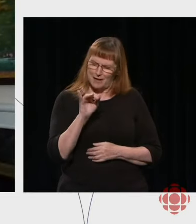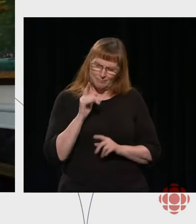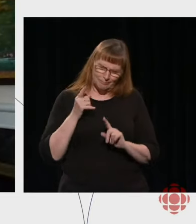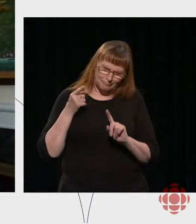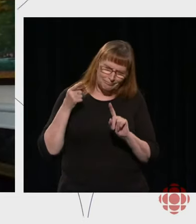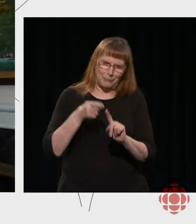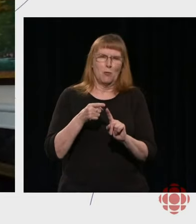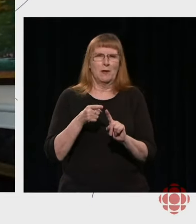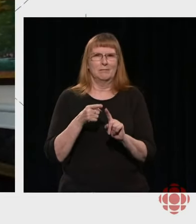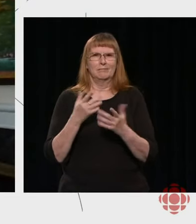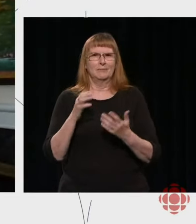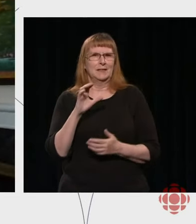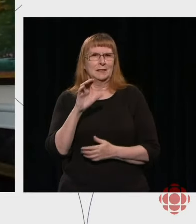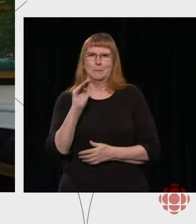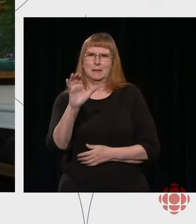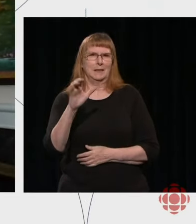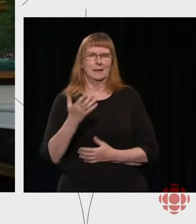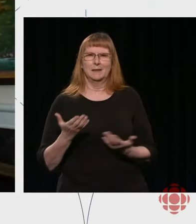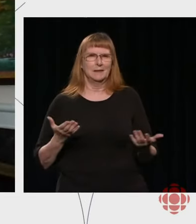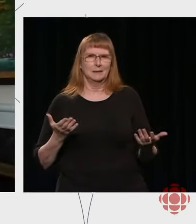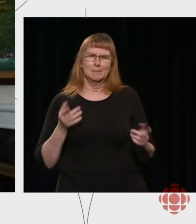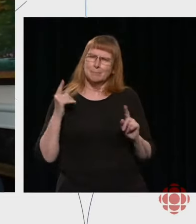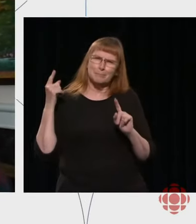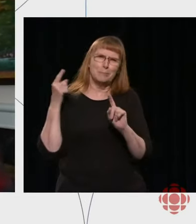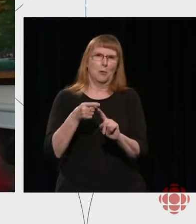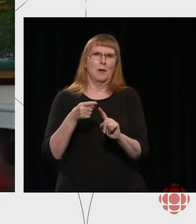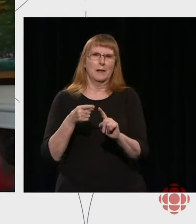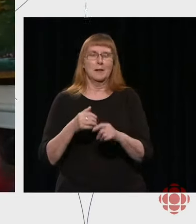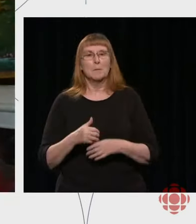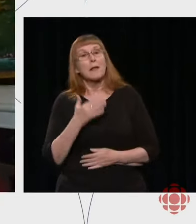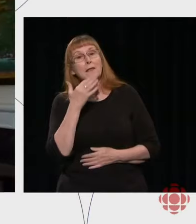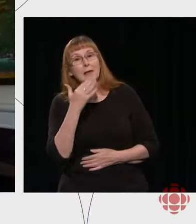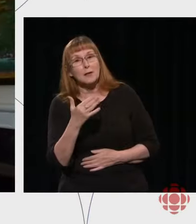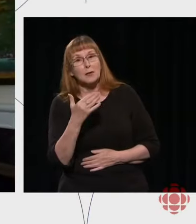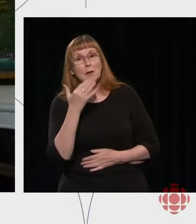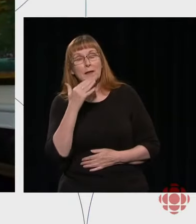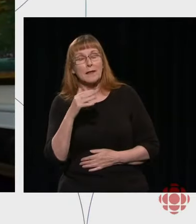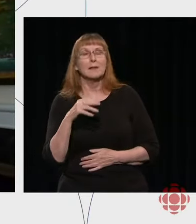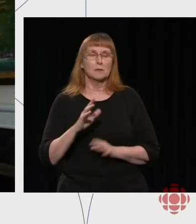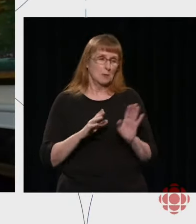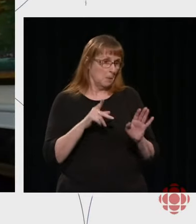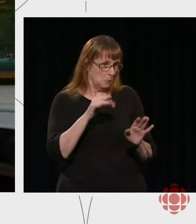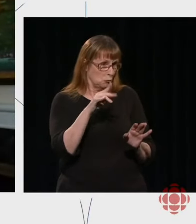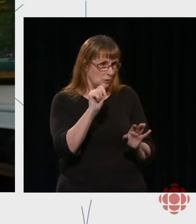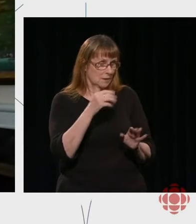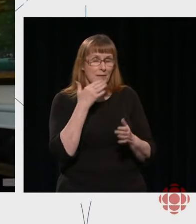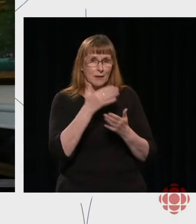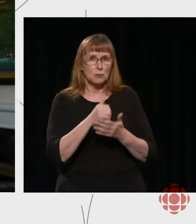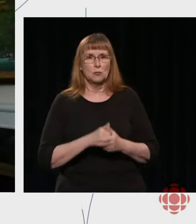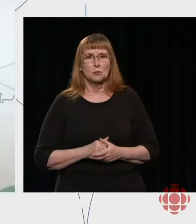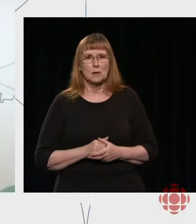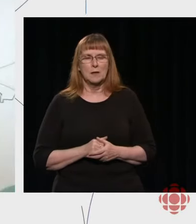and the future of the public broadcaster. Thank you, Patricia. Thank you, Catherine.